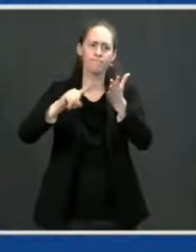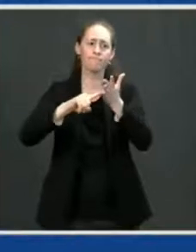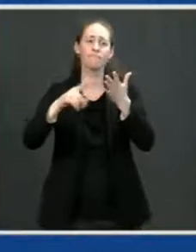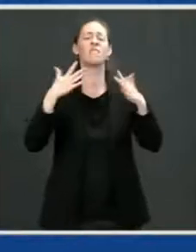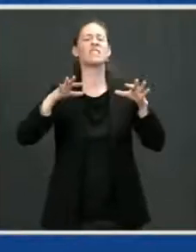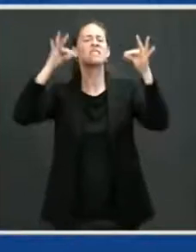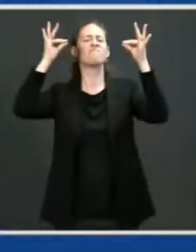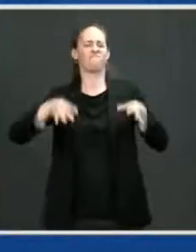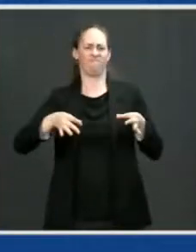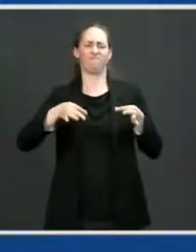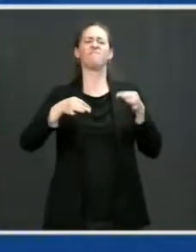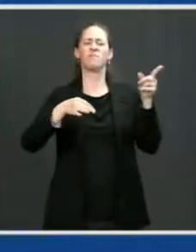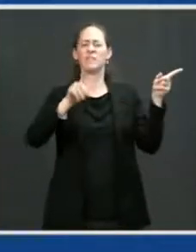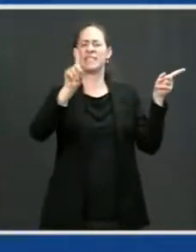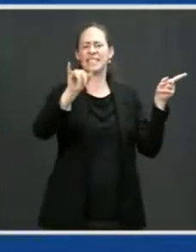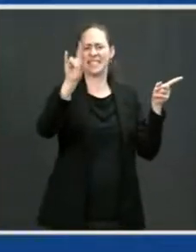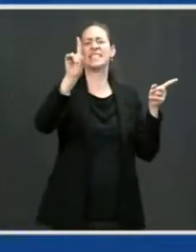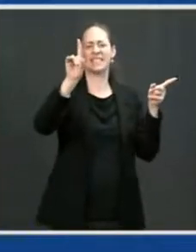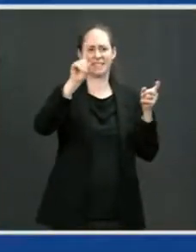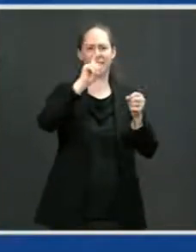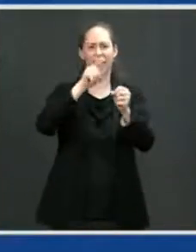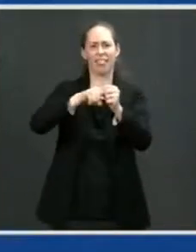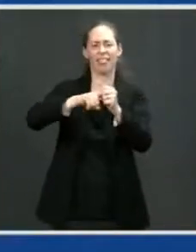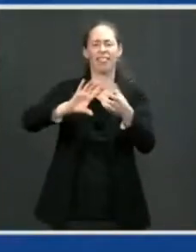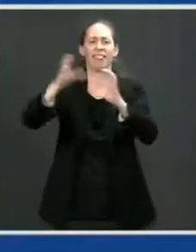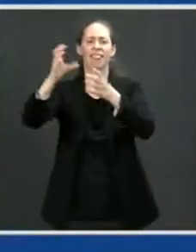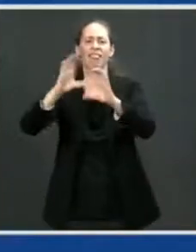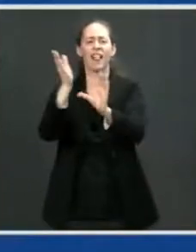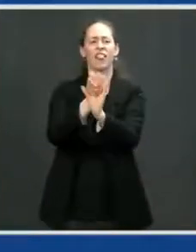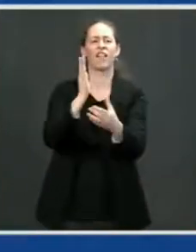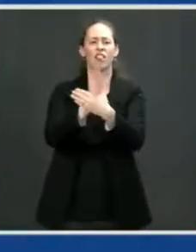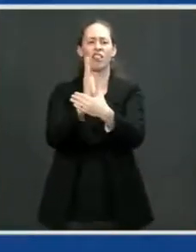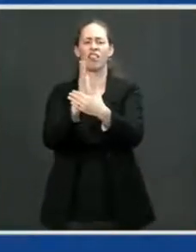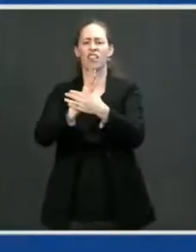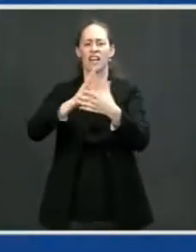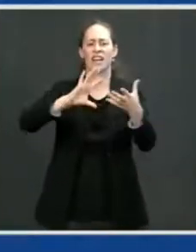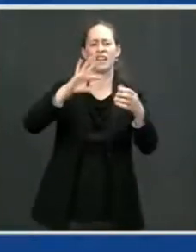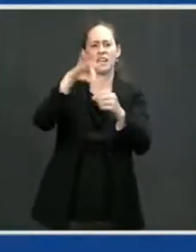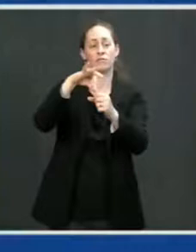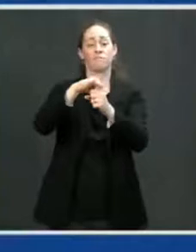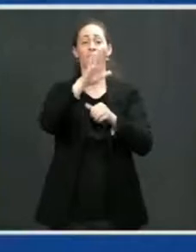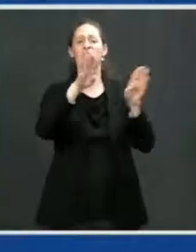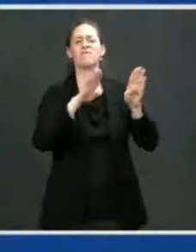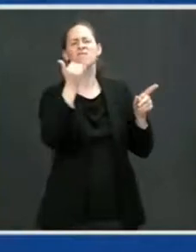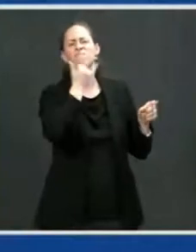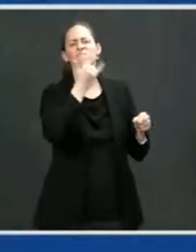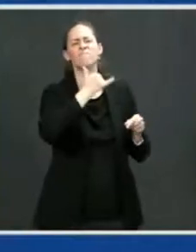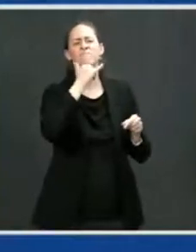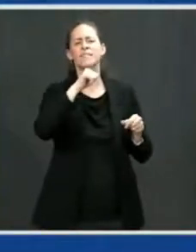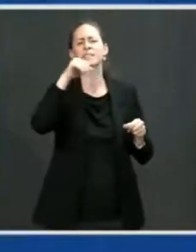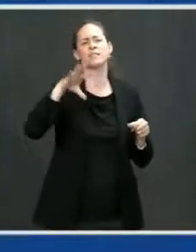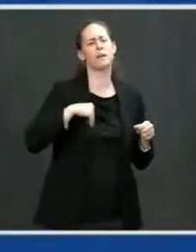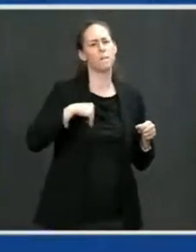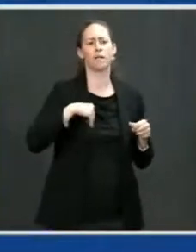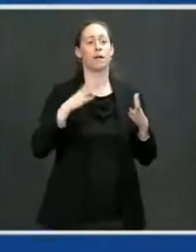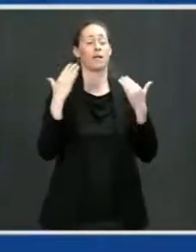totally out of the, inappropriate. Today, I've approved several steps, including expulsion of several Russian officials as a